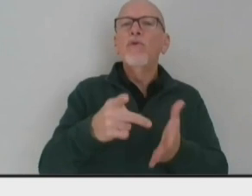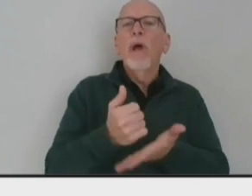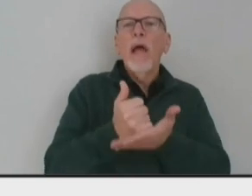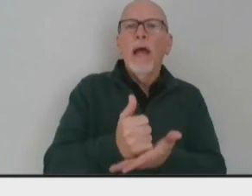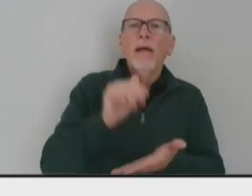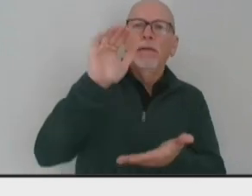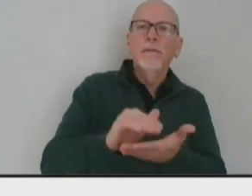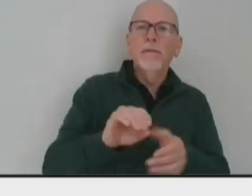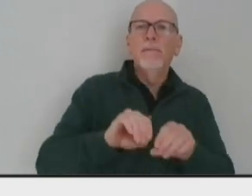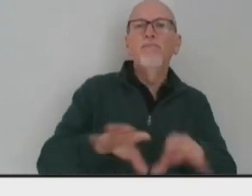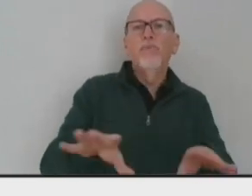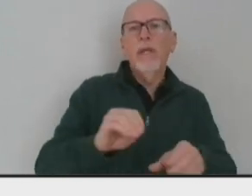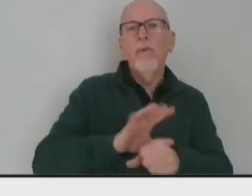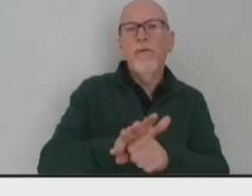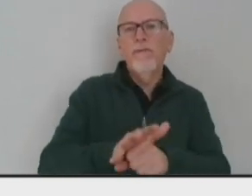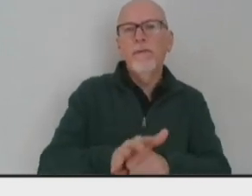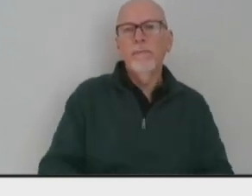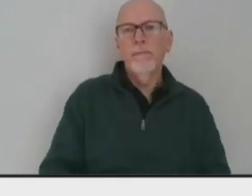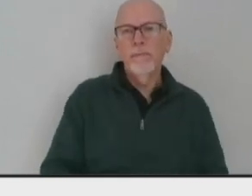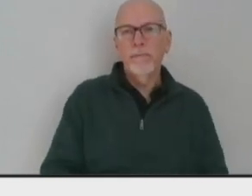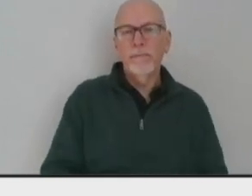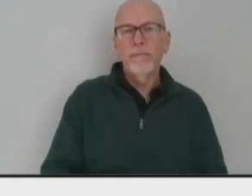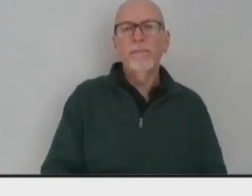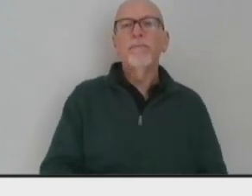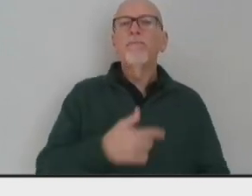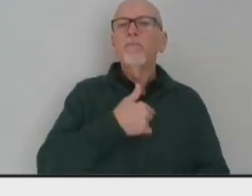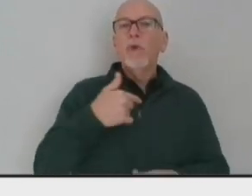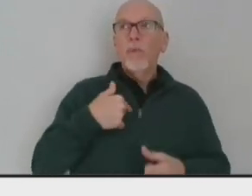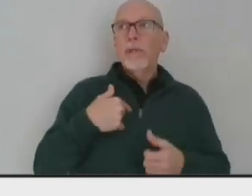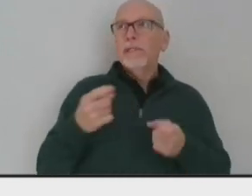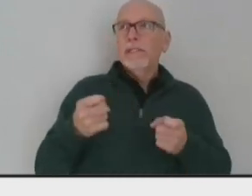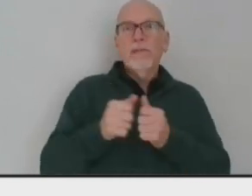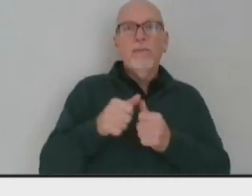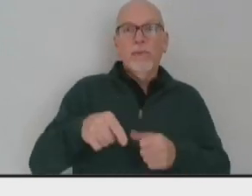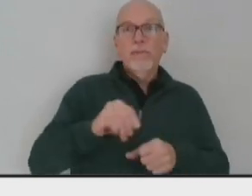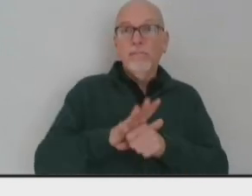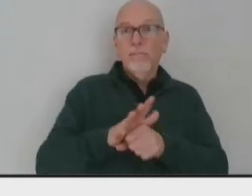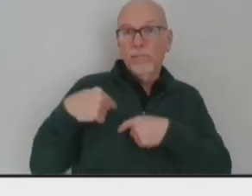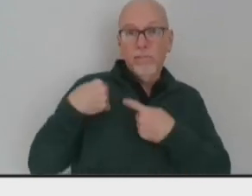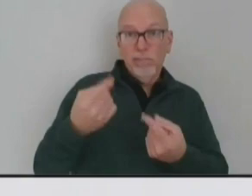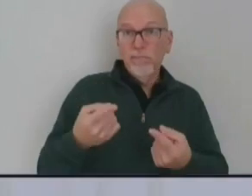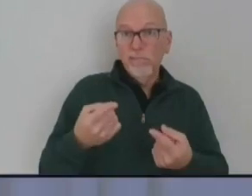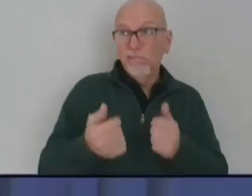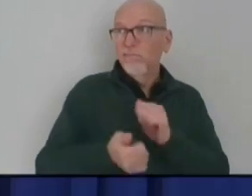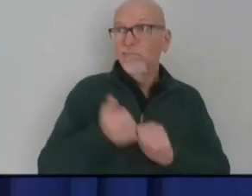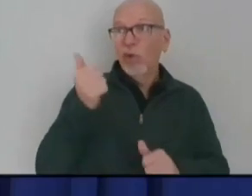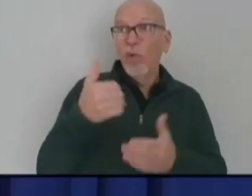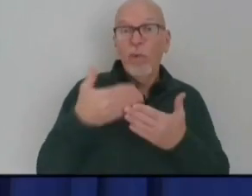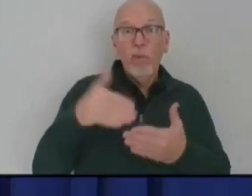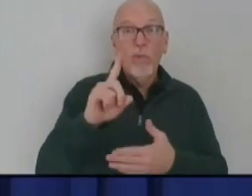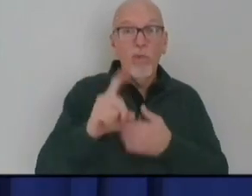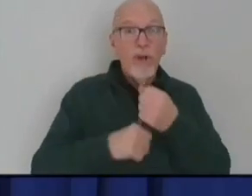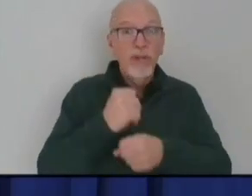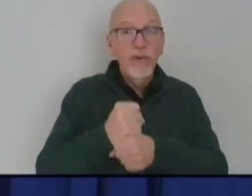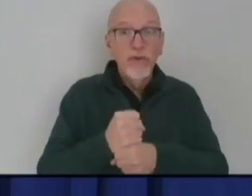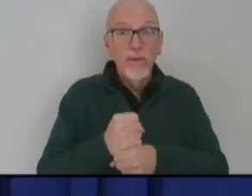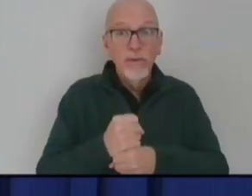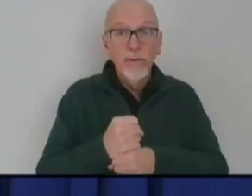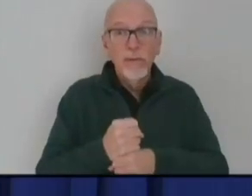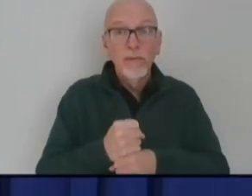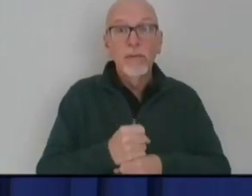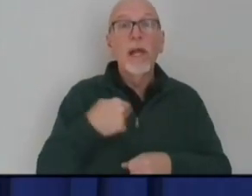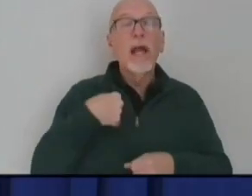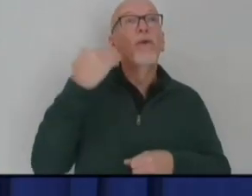spread of COVID. We've been dealing with this pandemic now for the better part of a year. I know Hoosiers are